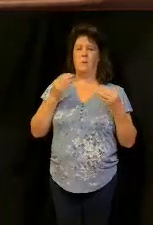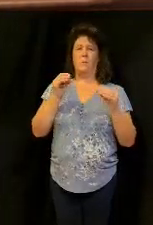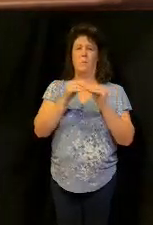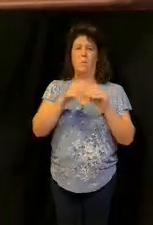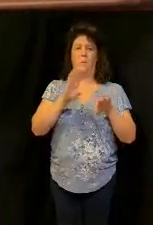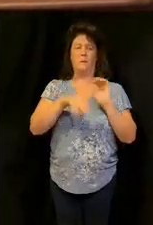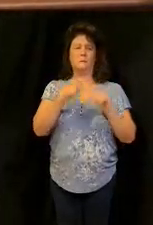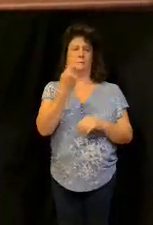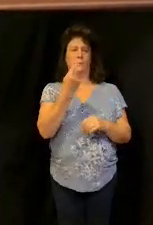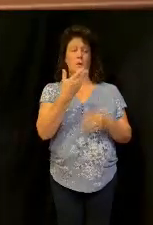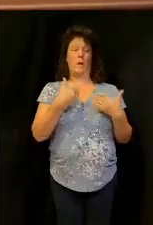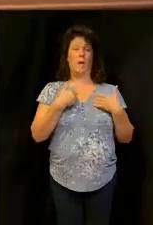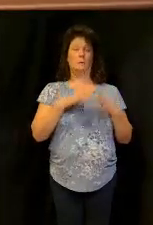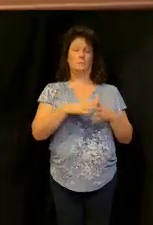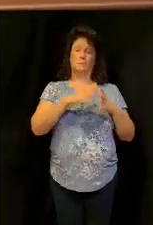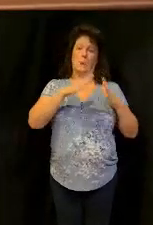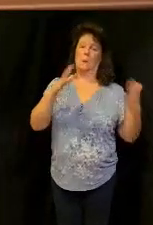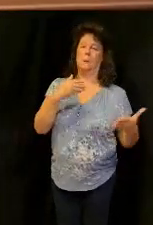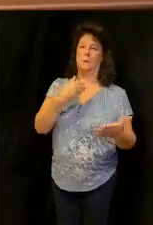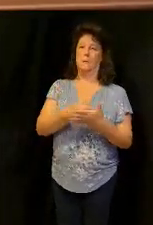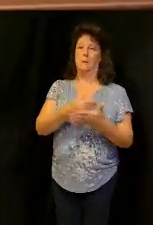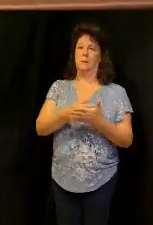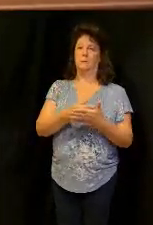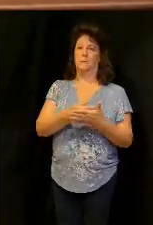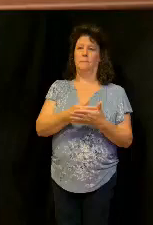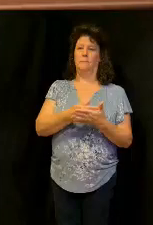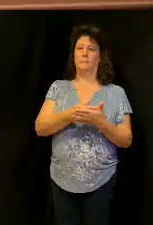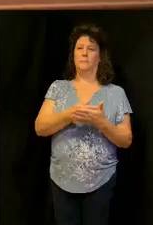the answer to life problems why have just had more money